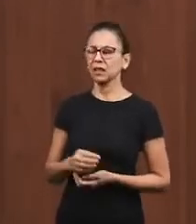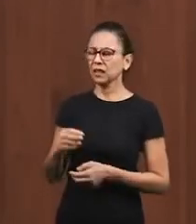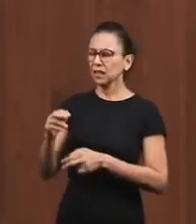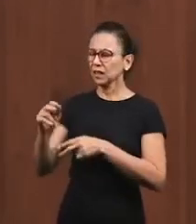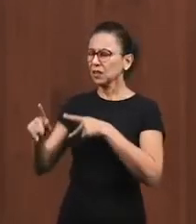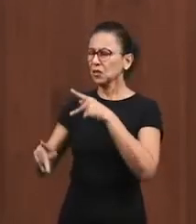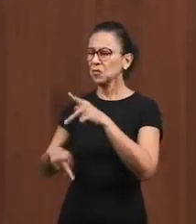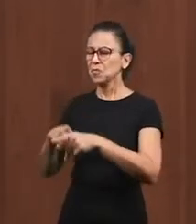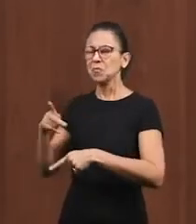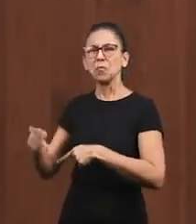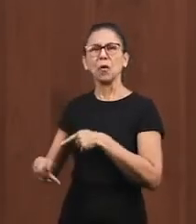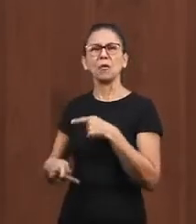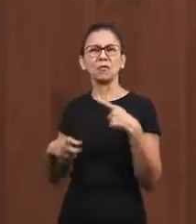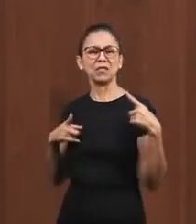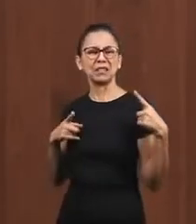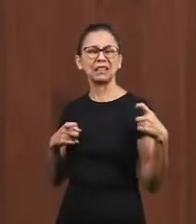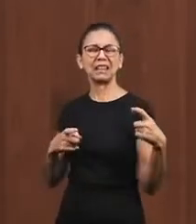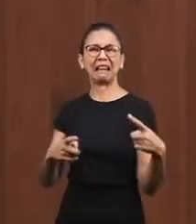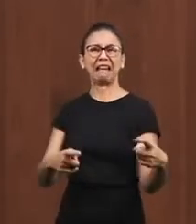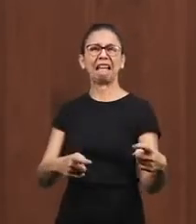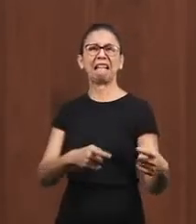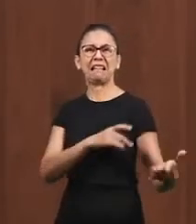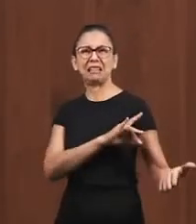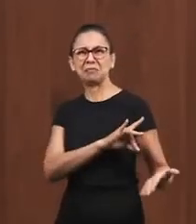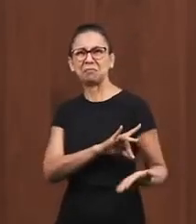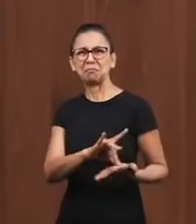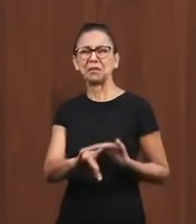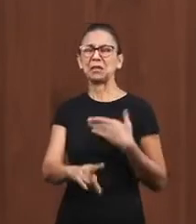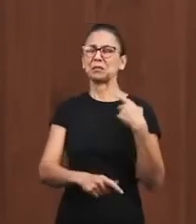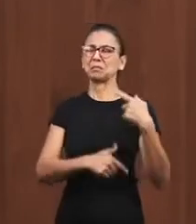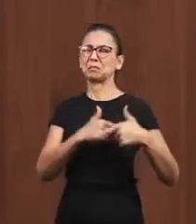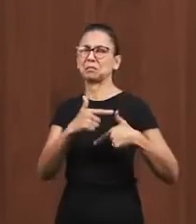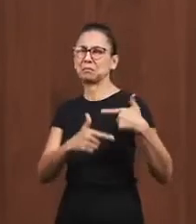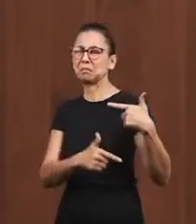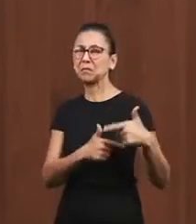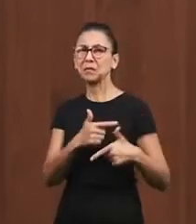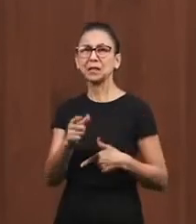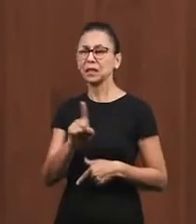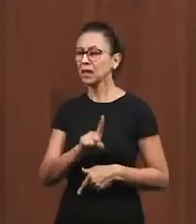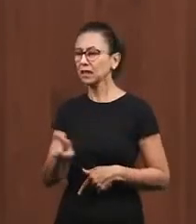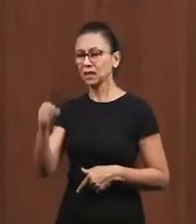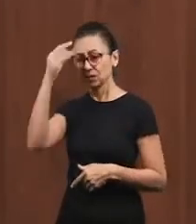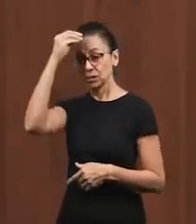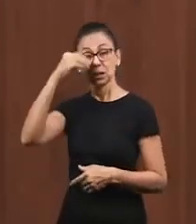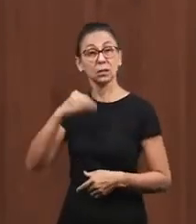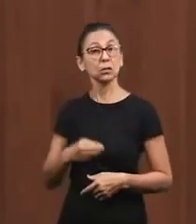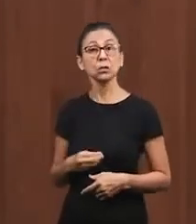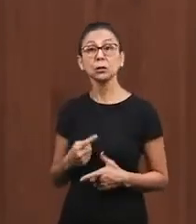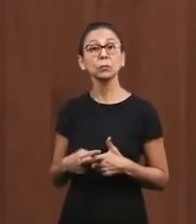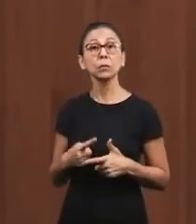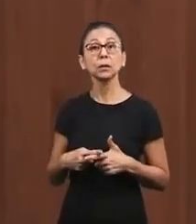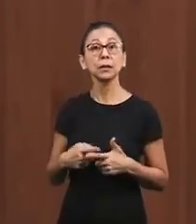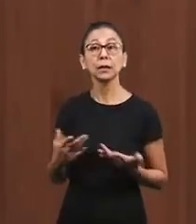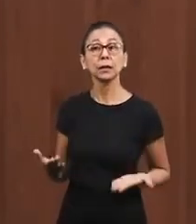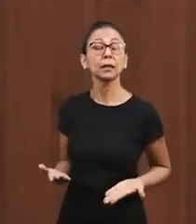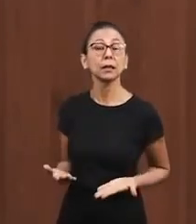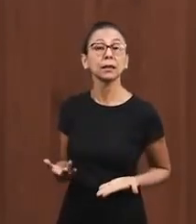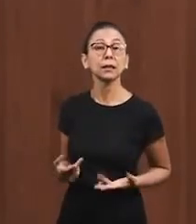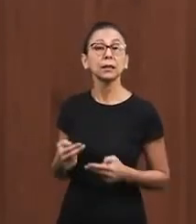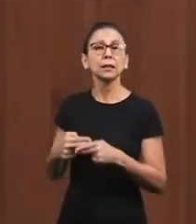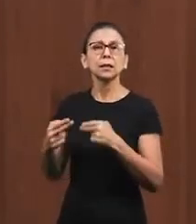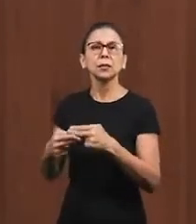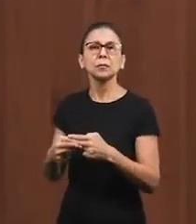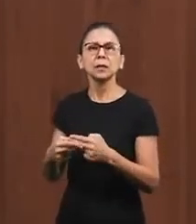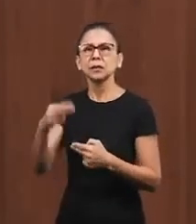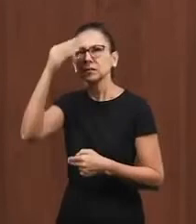until the end what led the people in the midst of so much war struggle and enemy what led